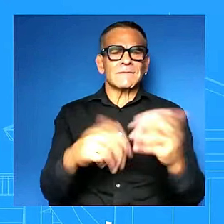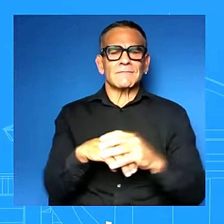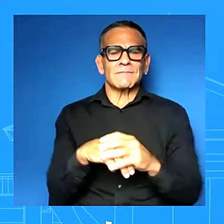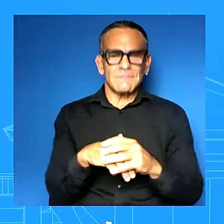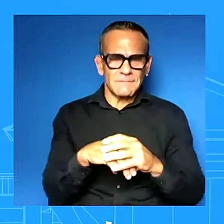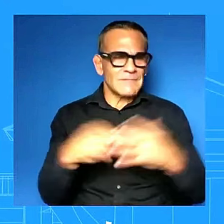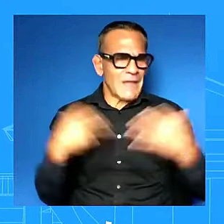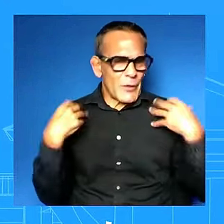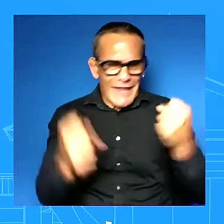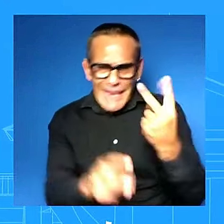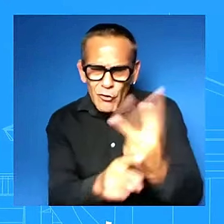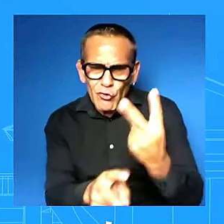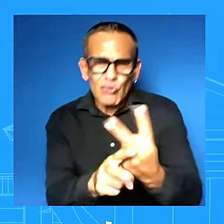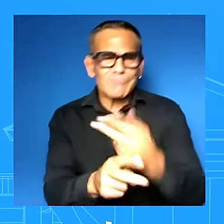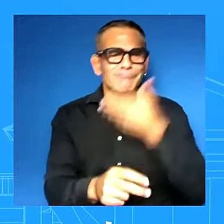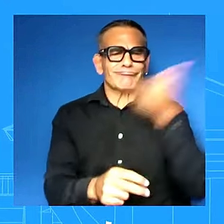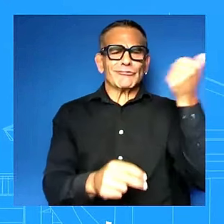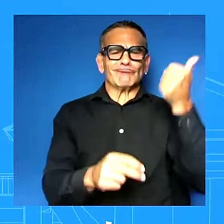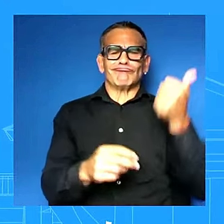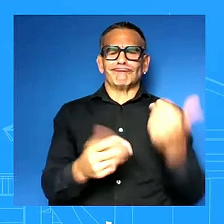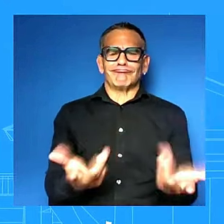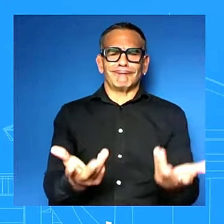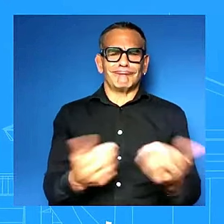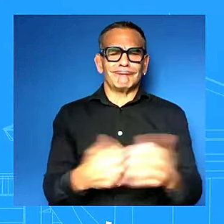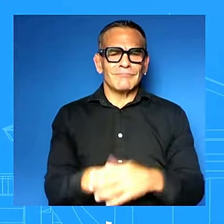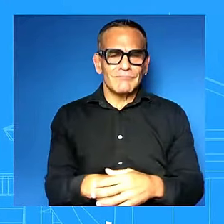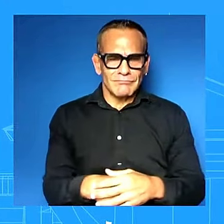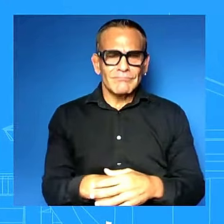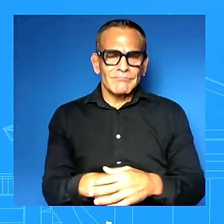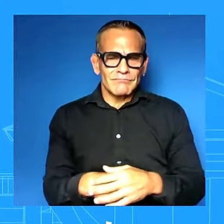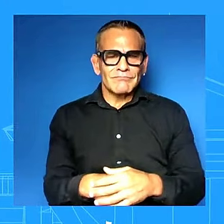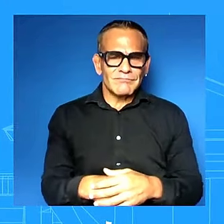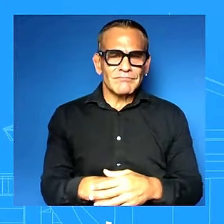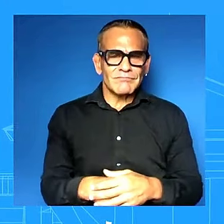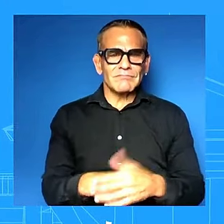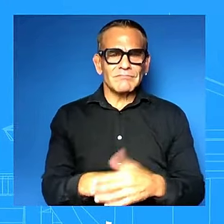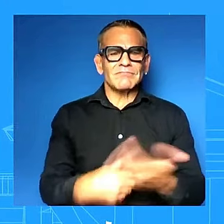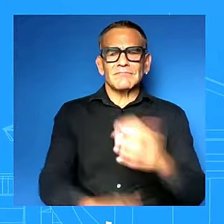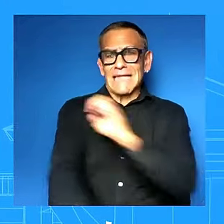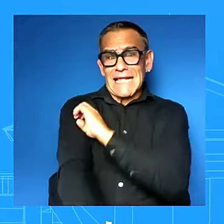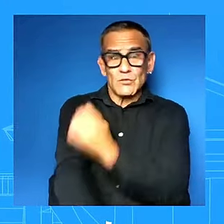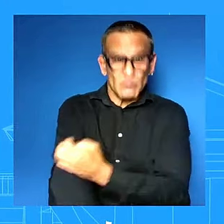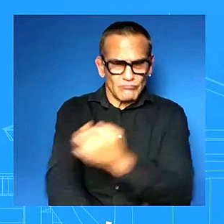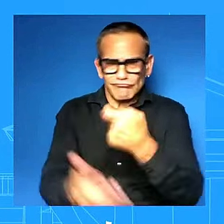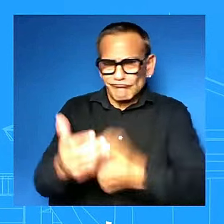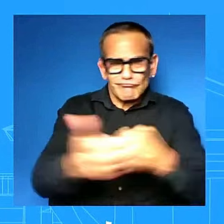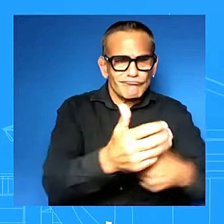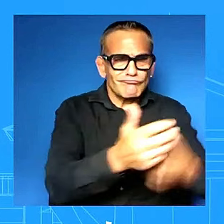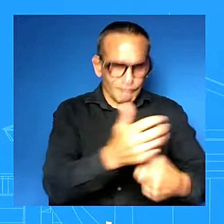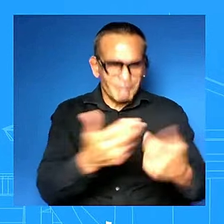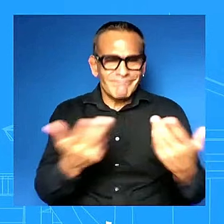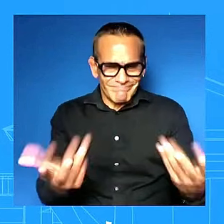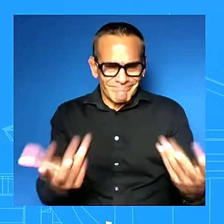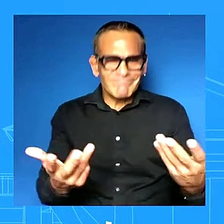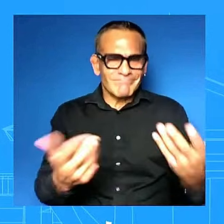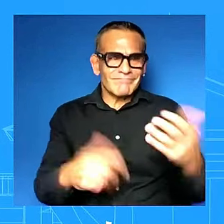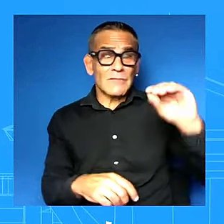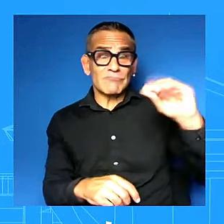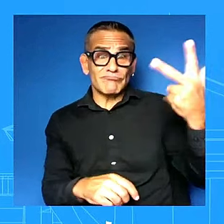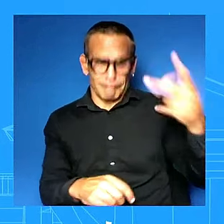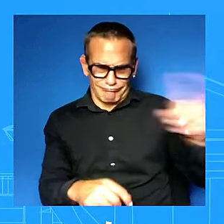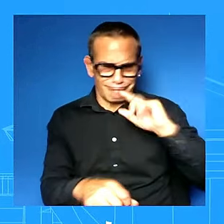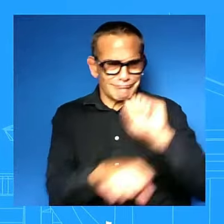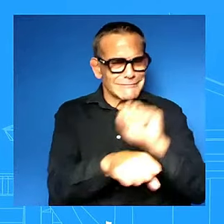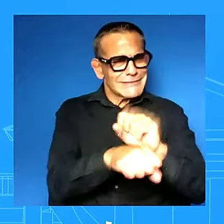whether um it's energy costs uh she was the deciding vote on um on the inflation reduction act that